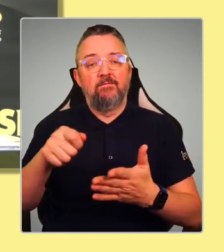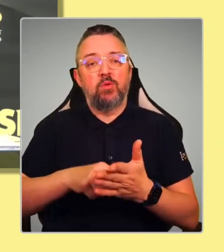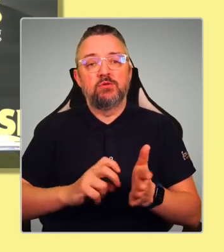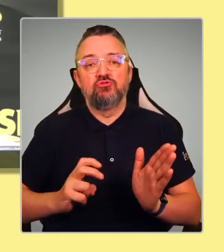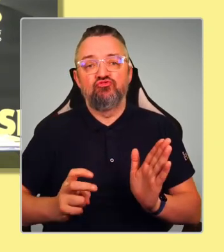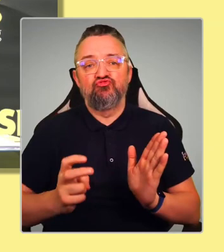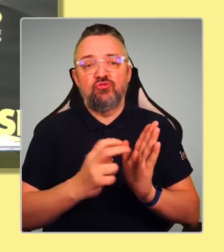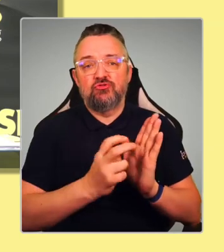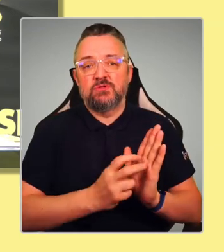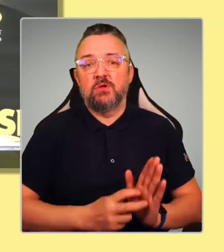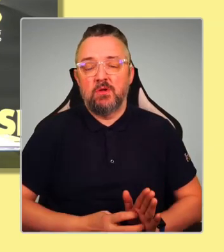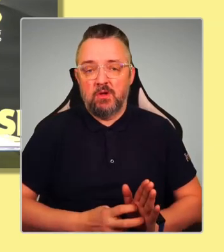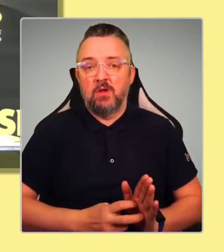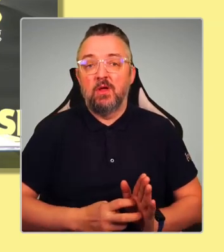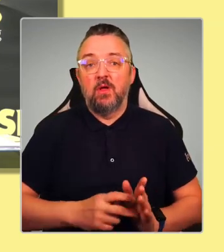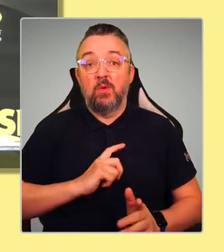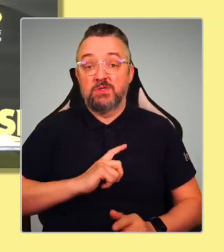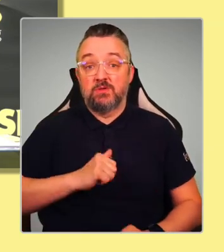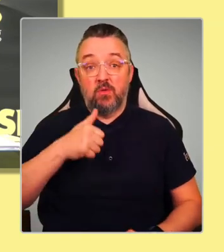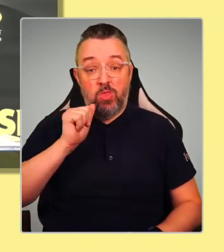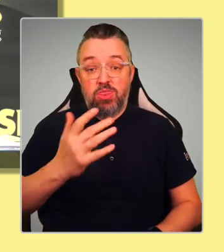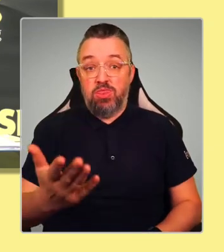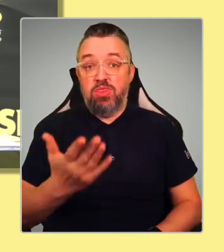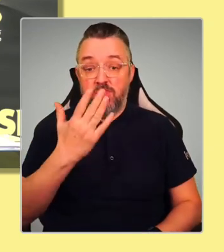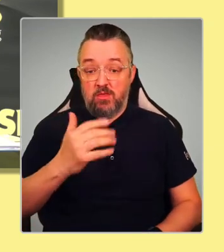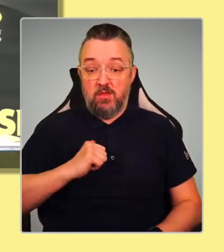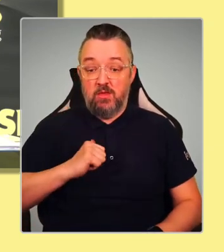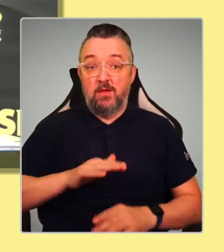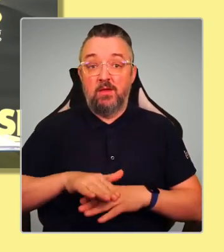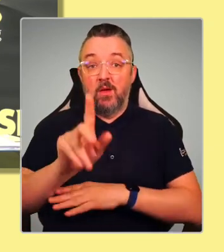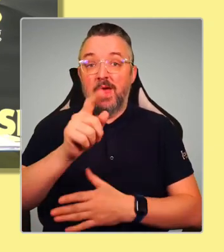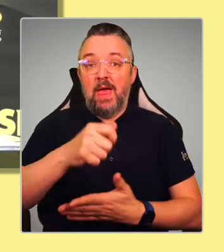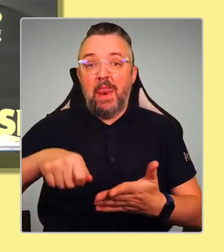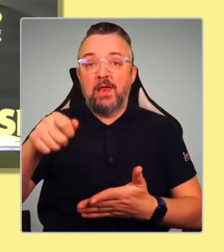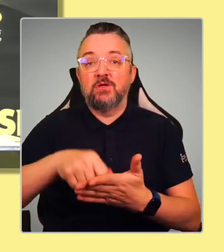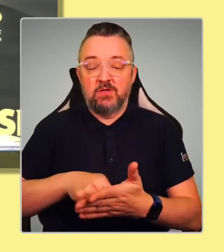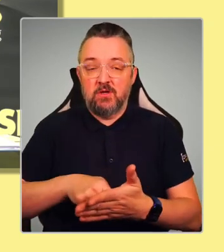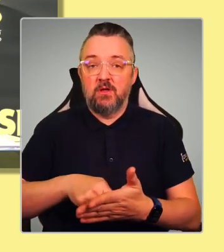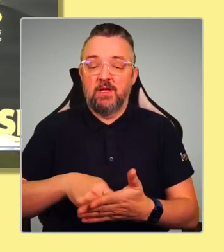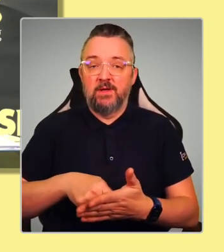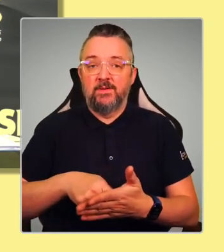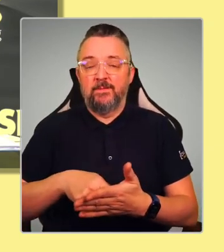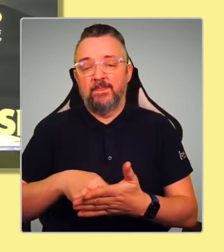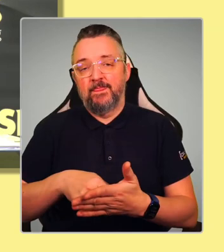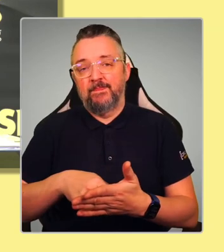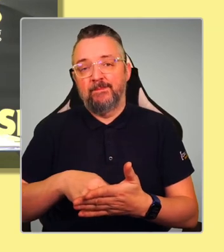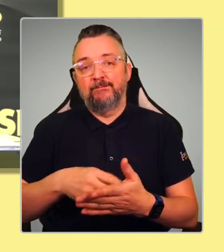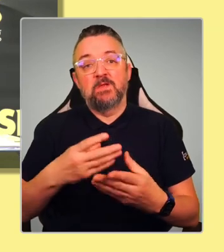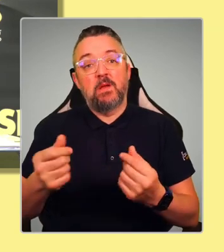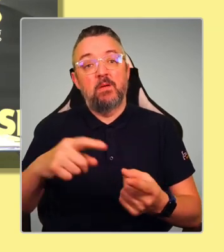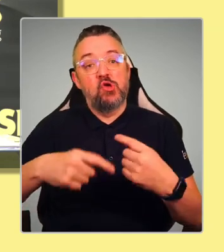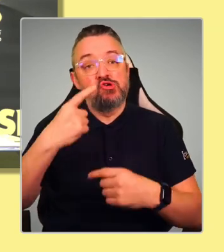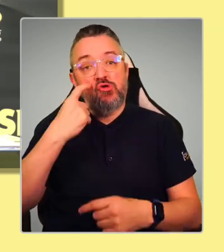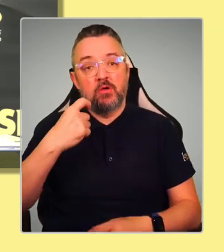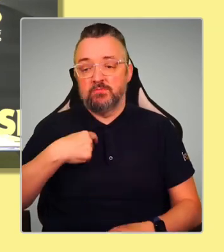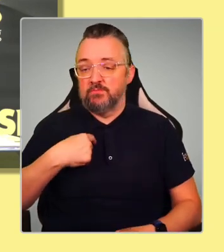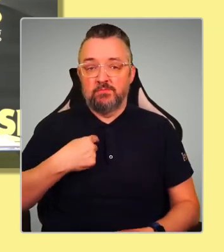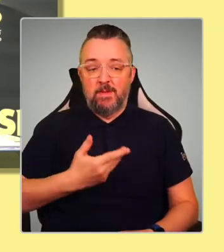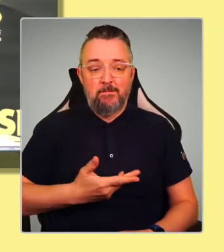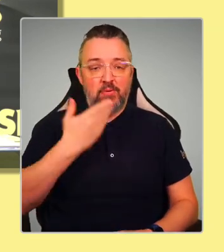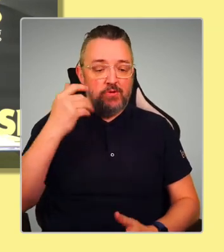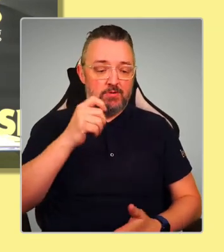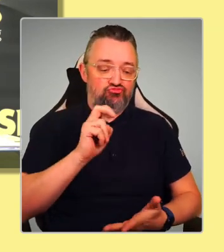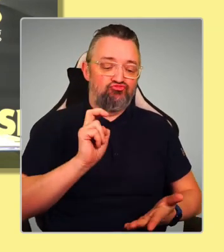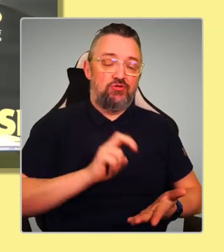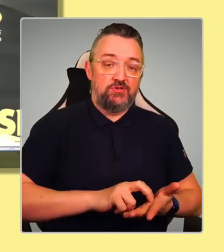going to be coming up to some elections in the future, because sometimes younger people are not registered to vote, and there is some really good data on this,